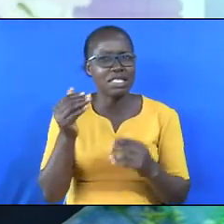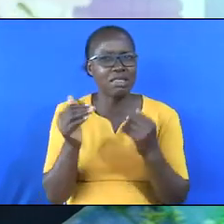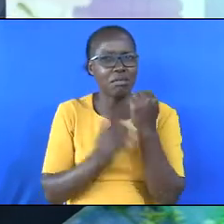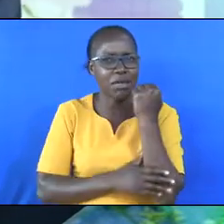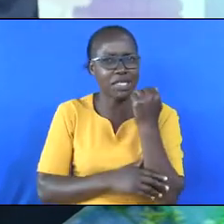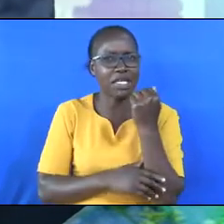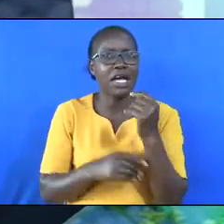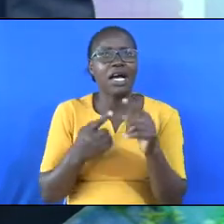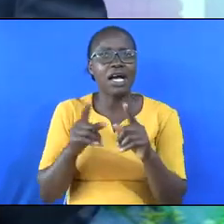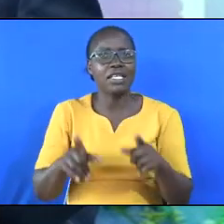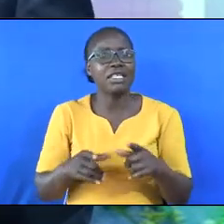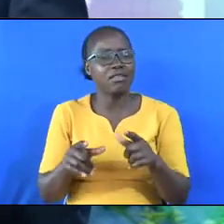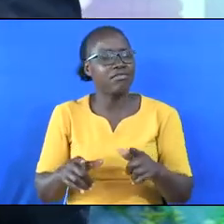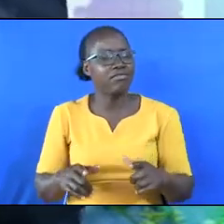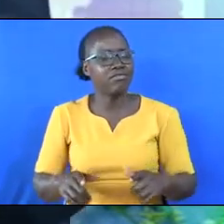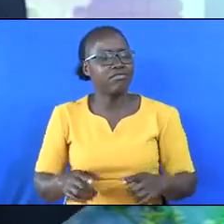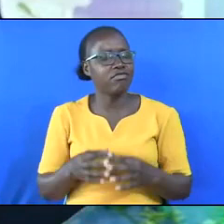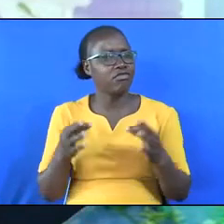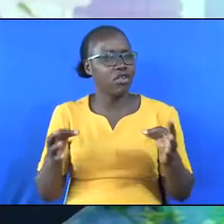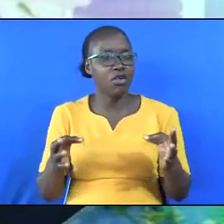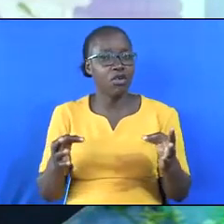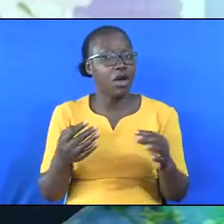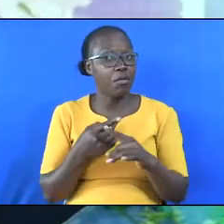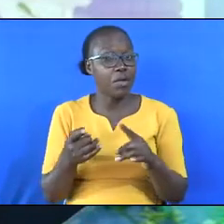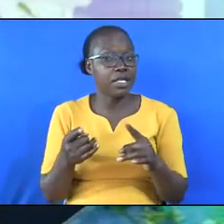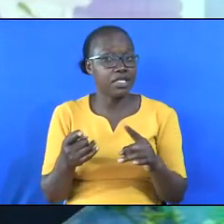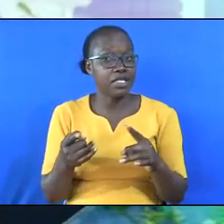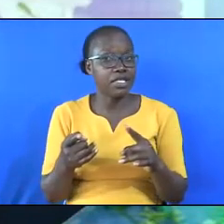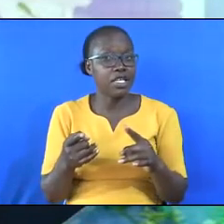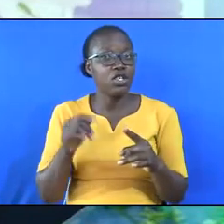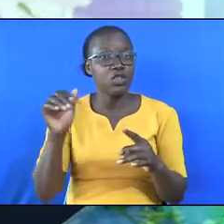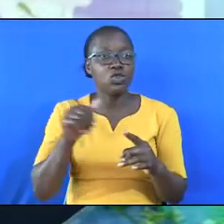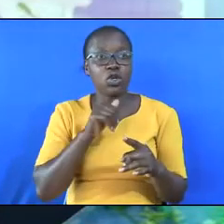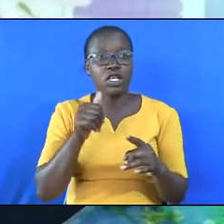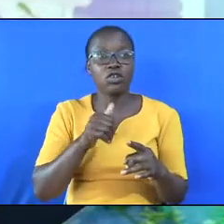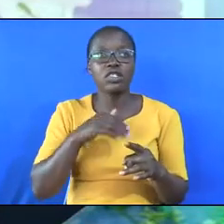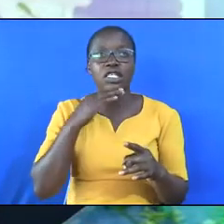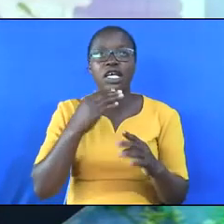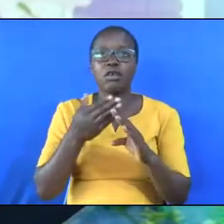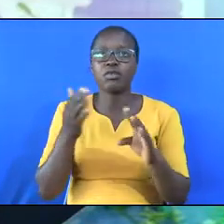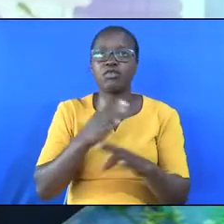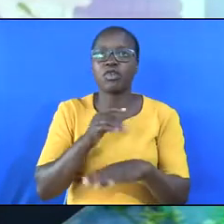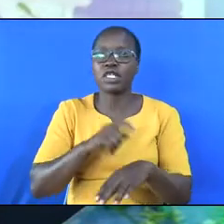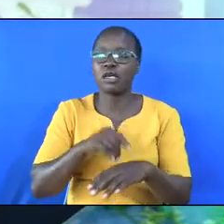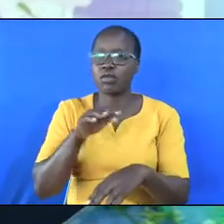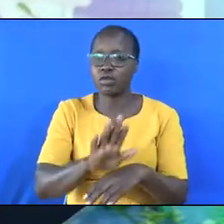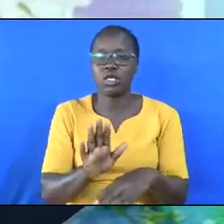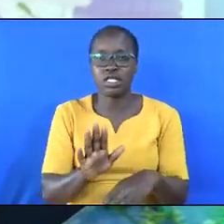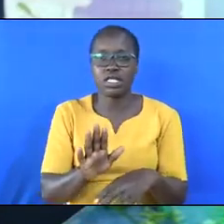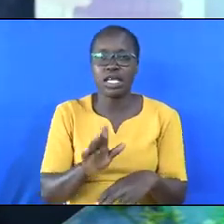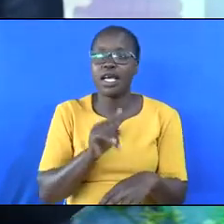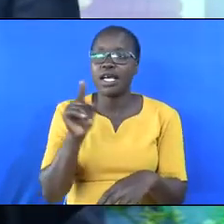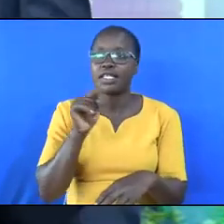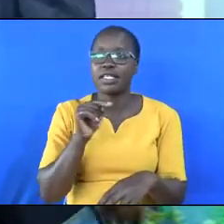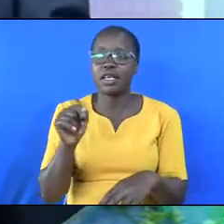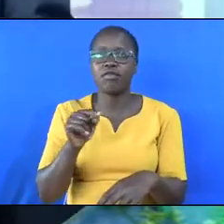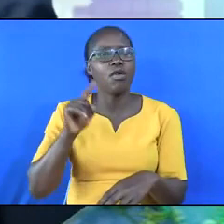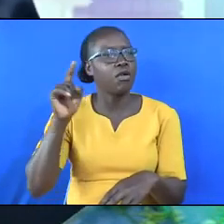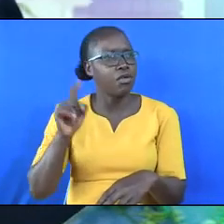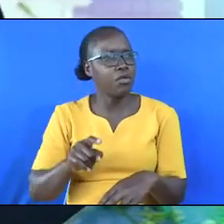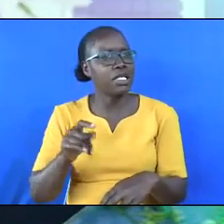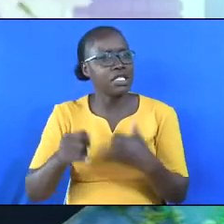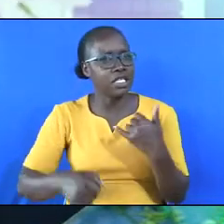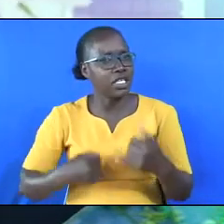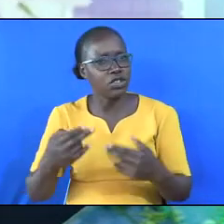than your time, and that certainly you cannot die before your time. And therefore you might as well